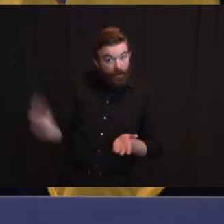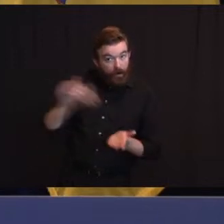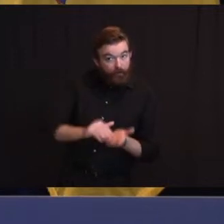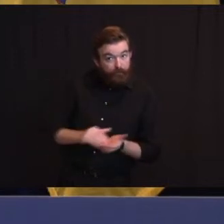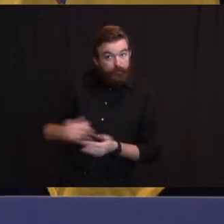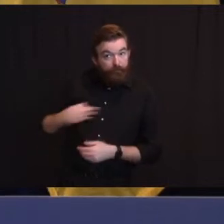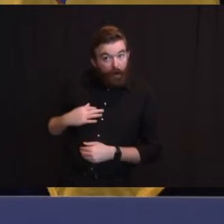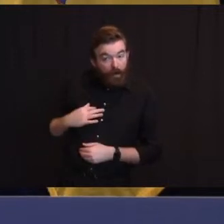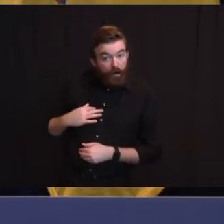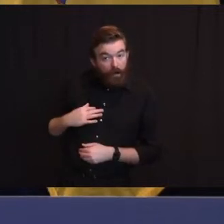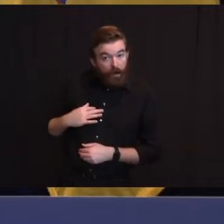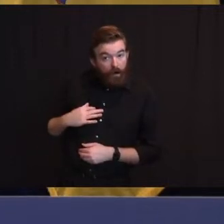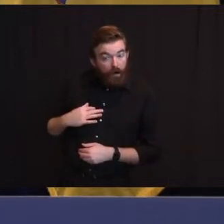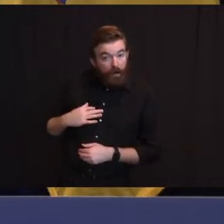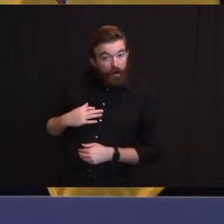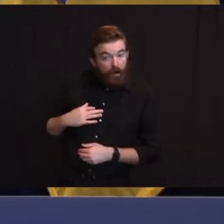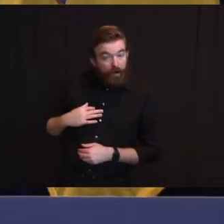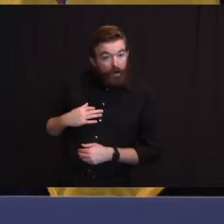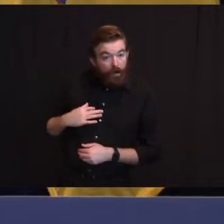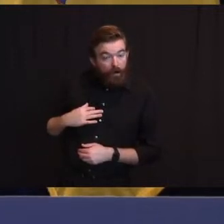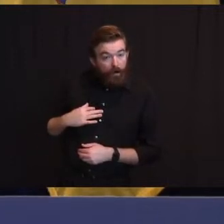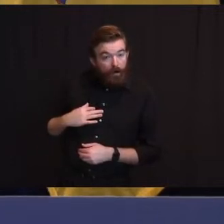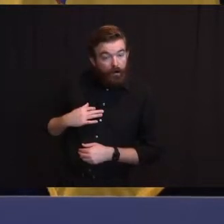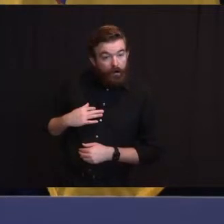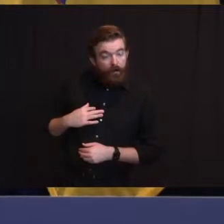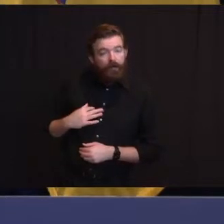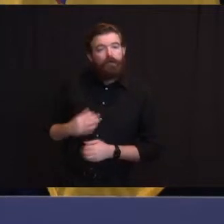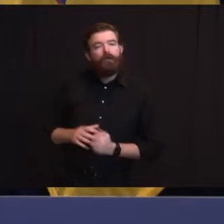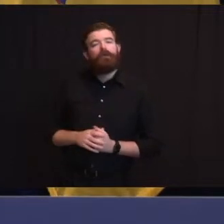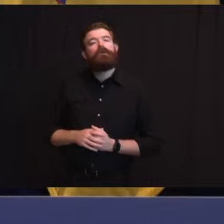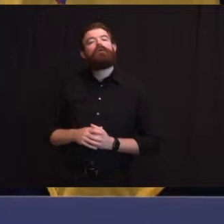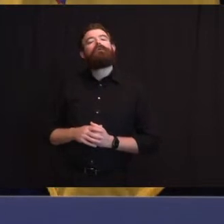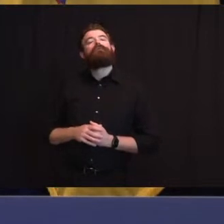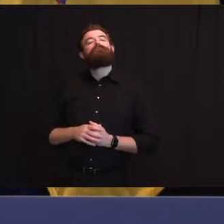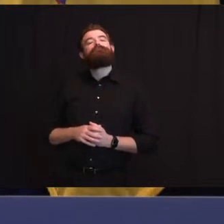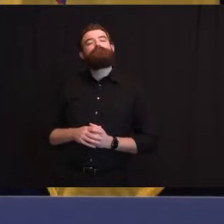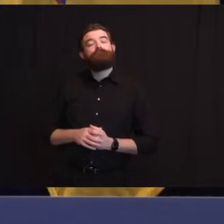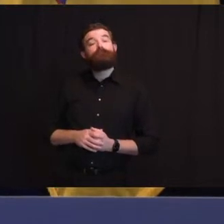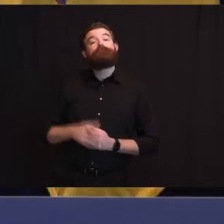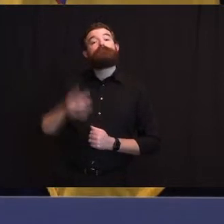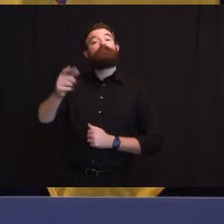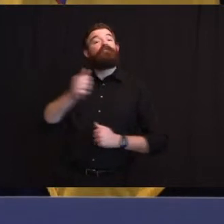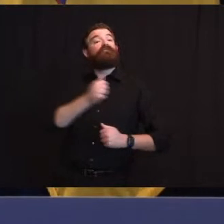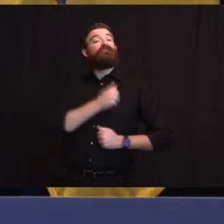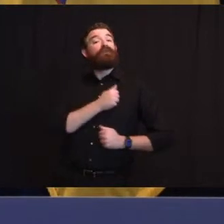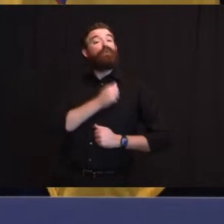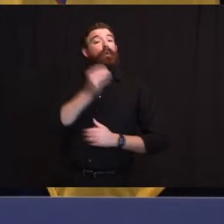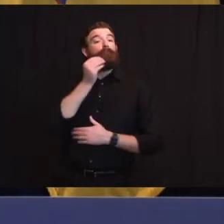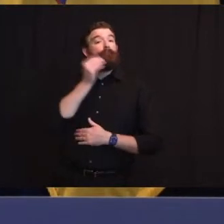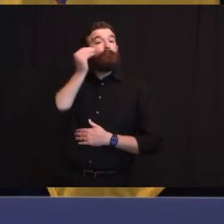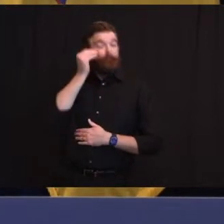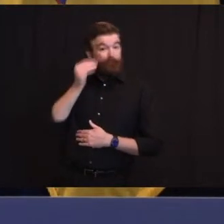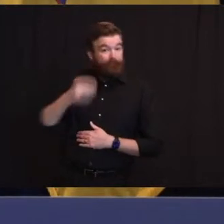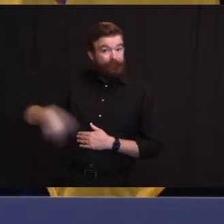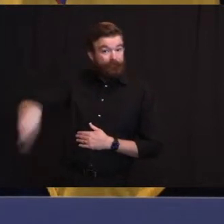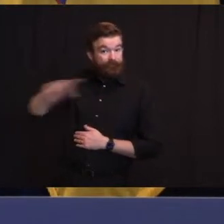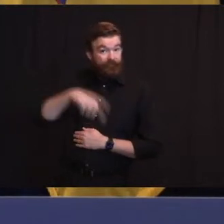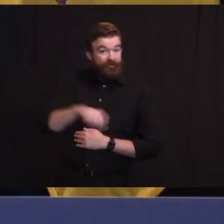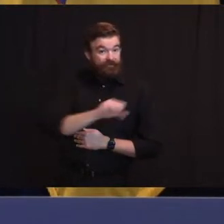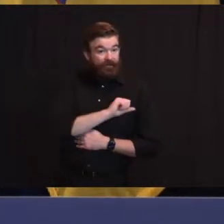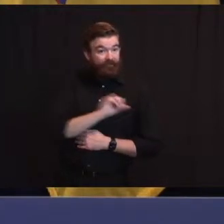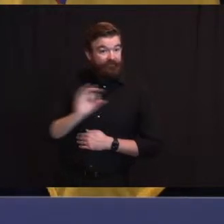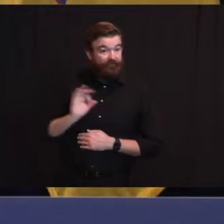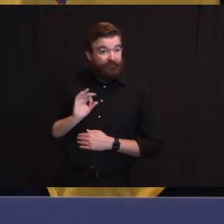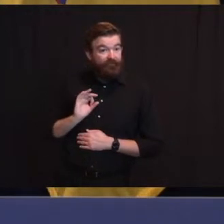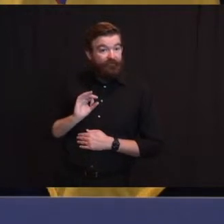directing potential discipline for workers at veterans homes early in the pandemic for wearing masks. You've said before that it was an effort